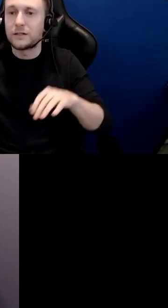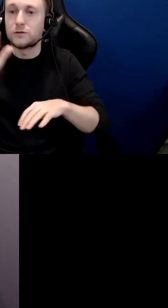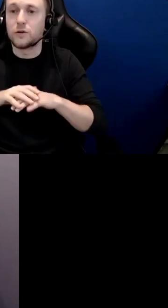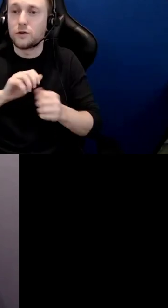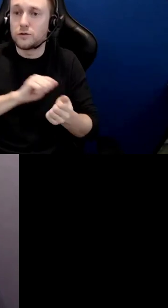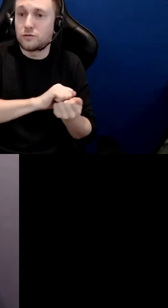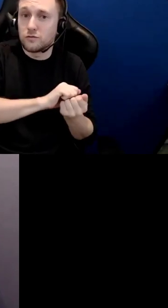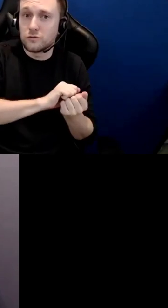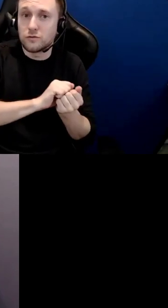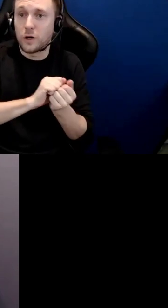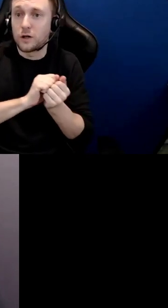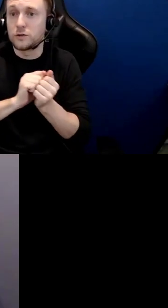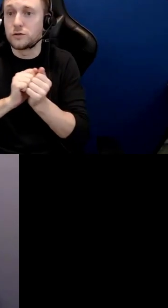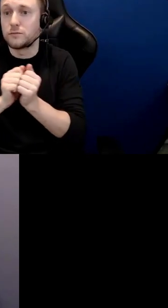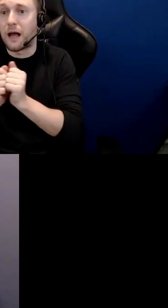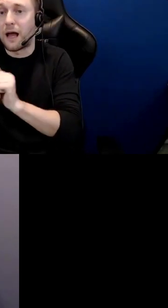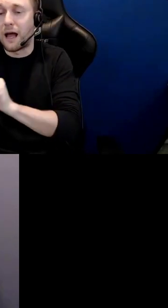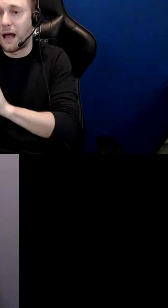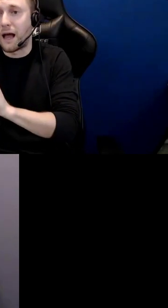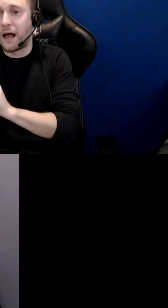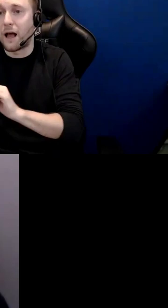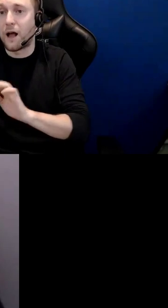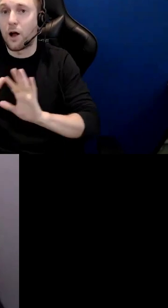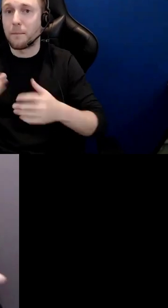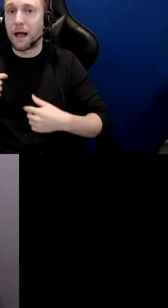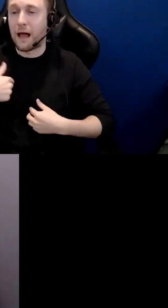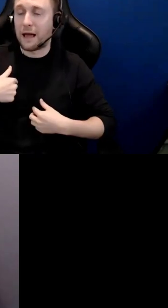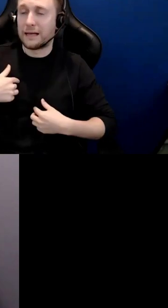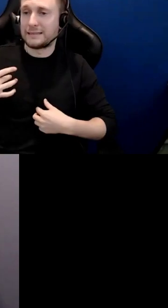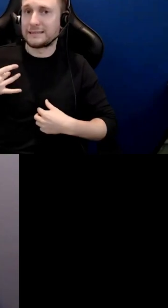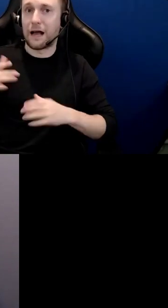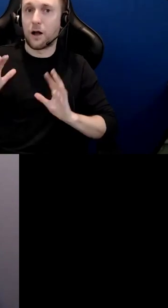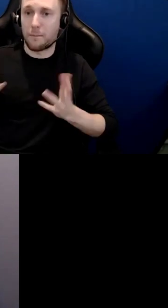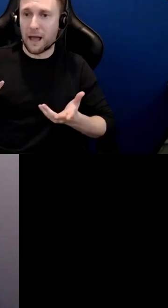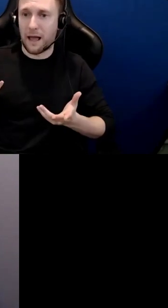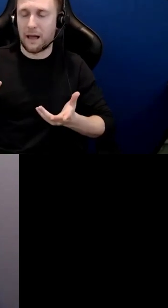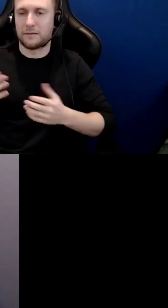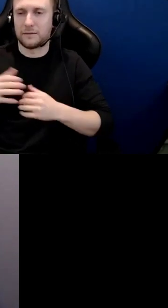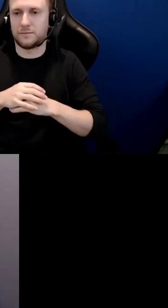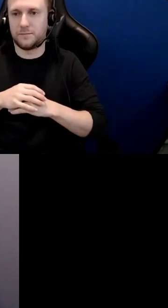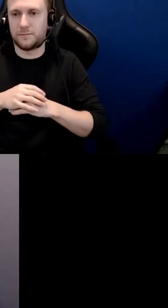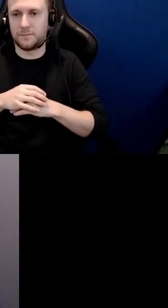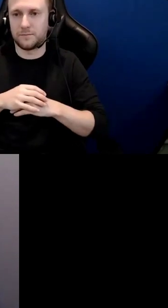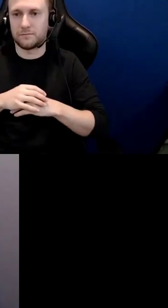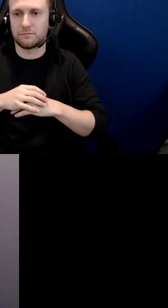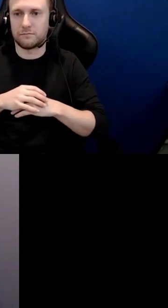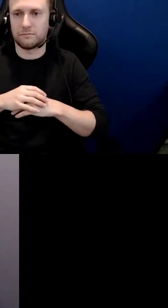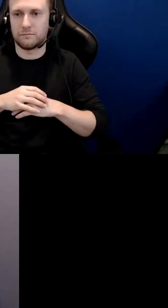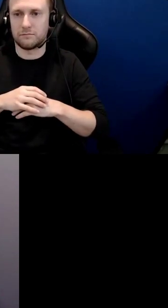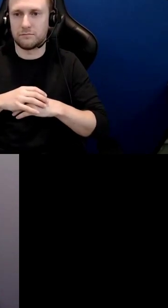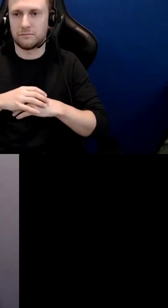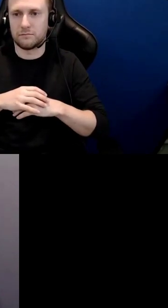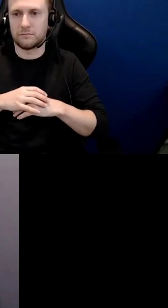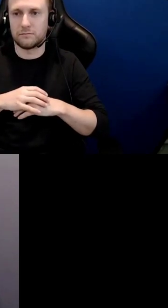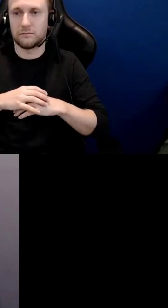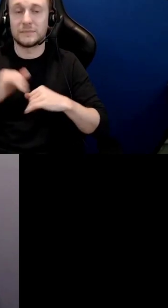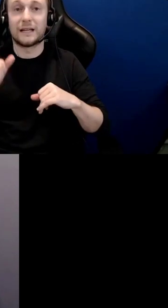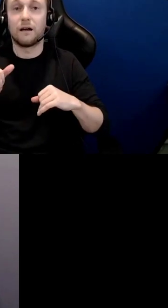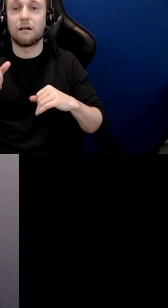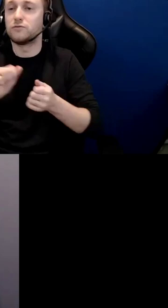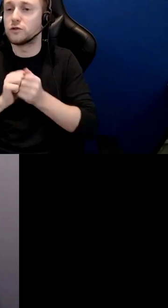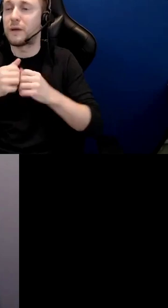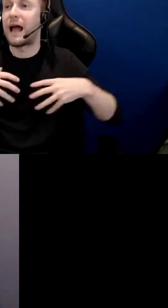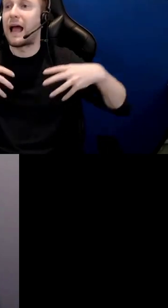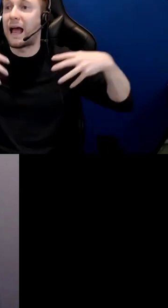that's where it all begins the external changes will happen if in fact we start with examining how we